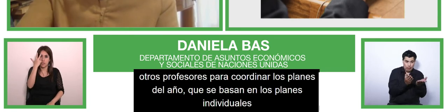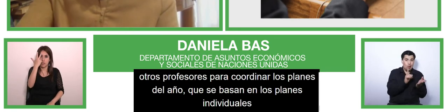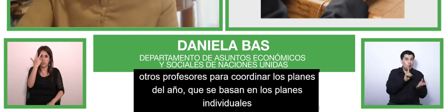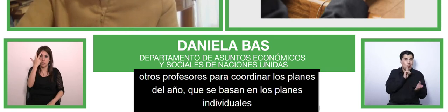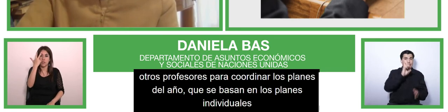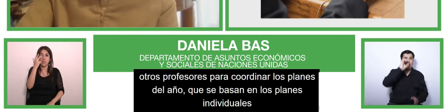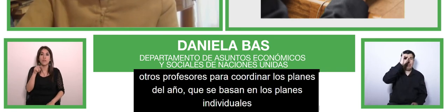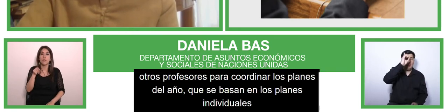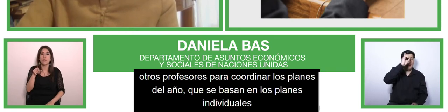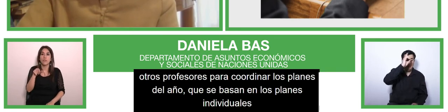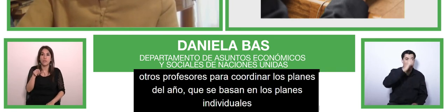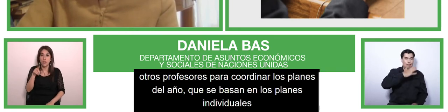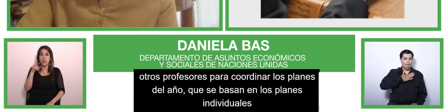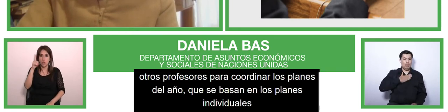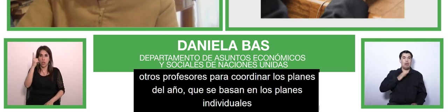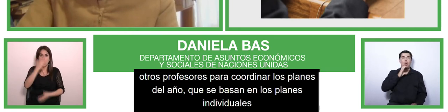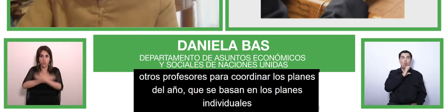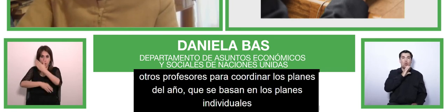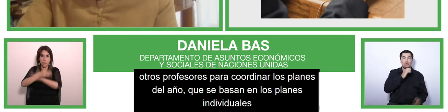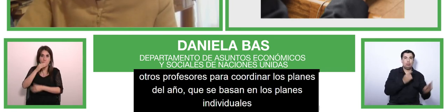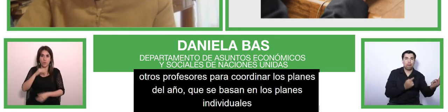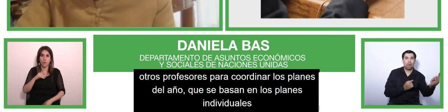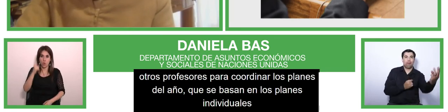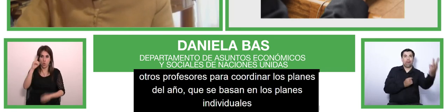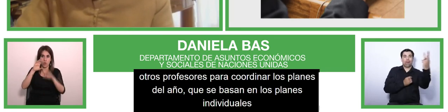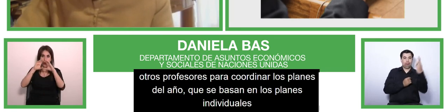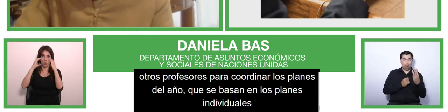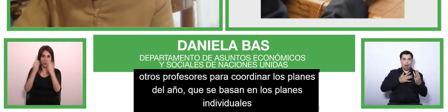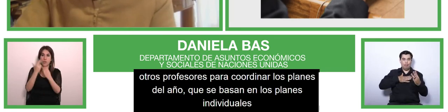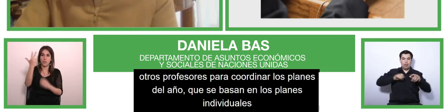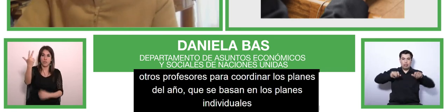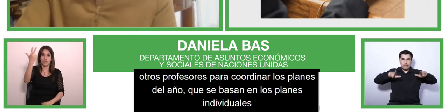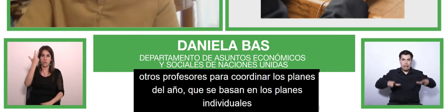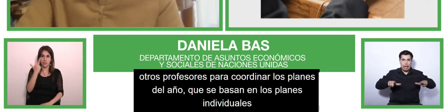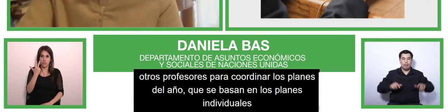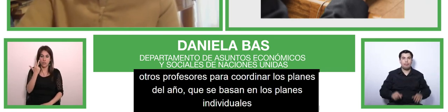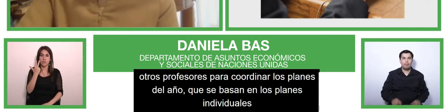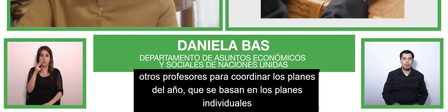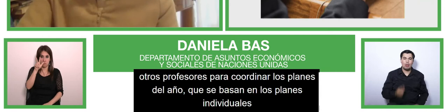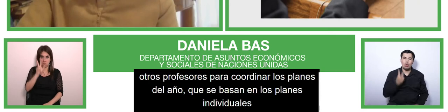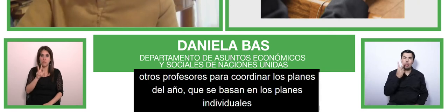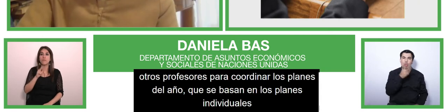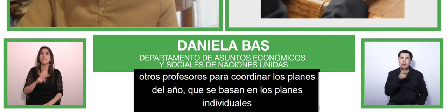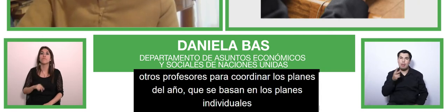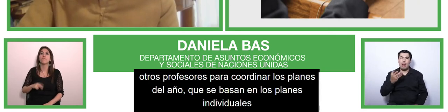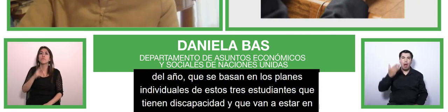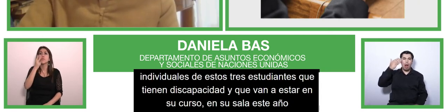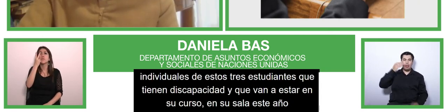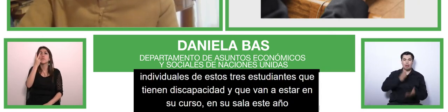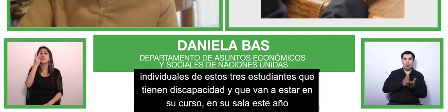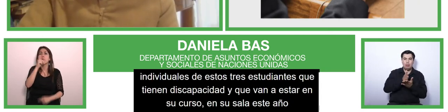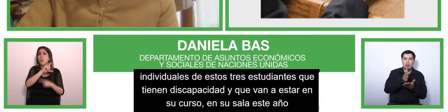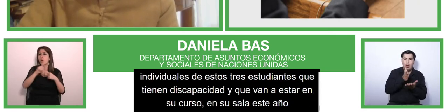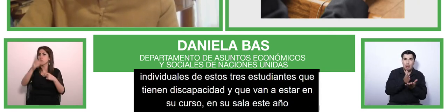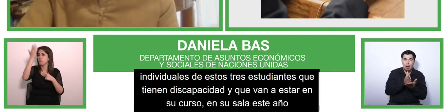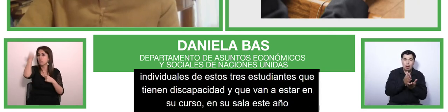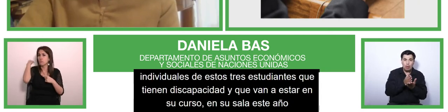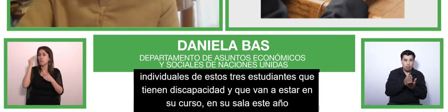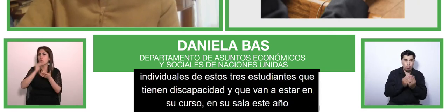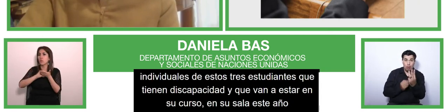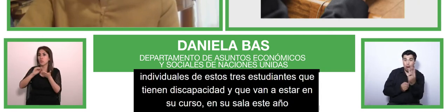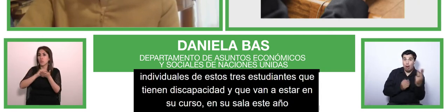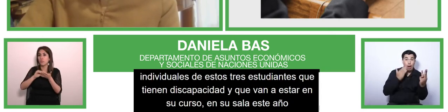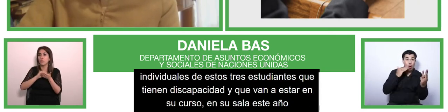the upcoming year so about two weeks before school starts she invites each of the three children and their families